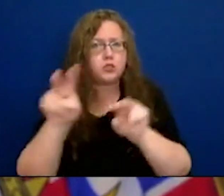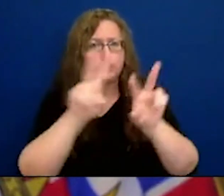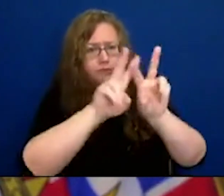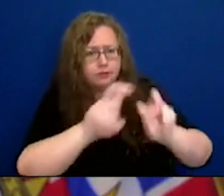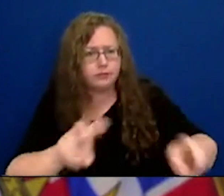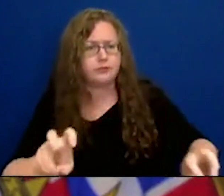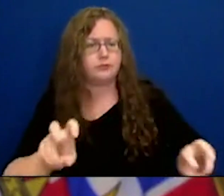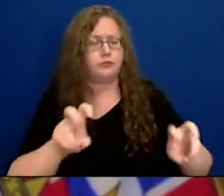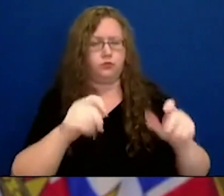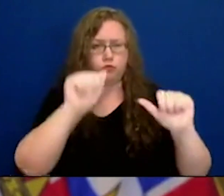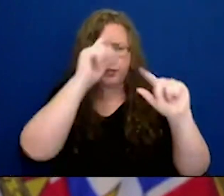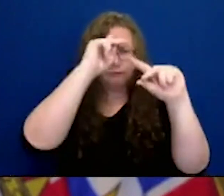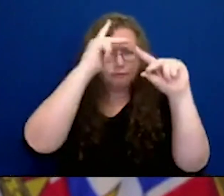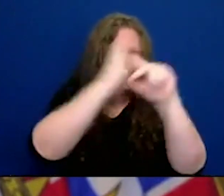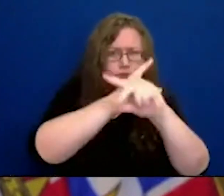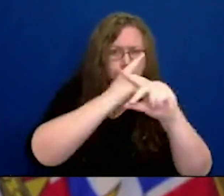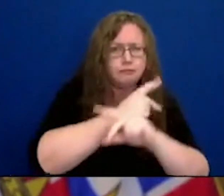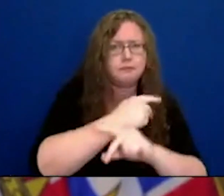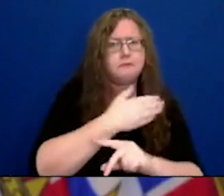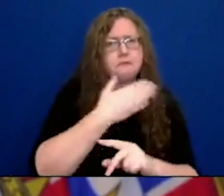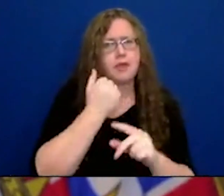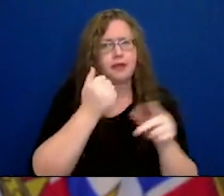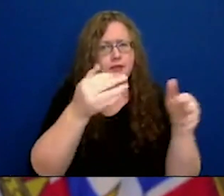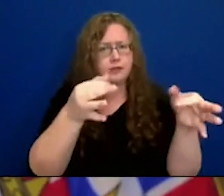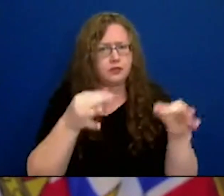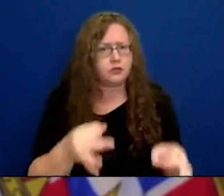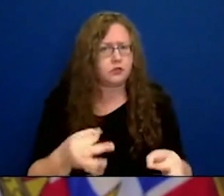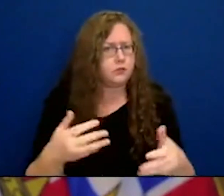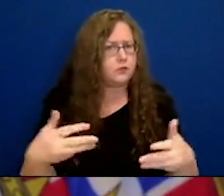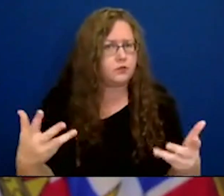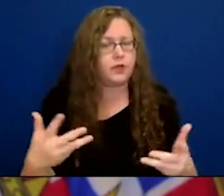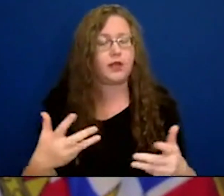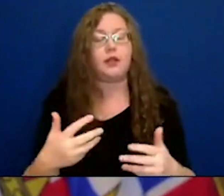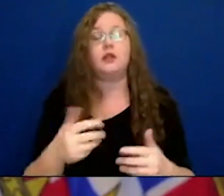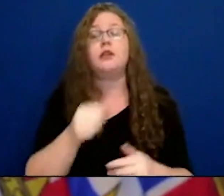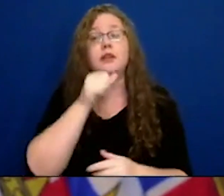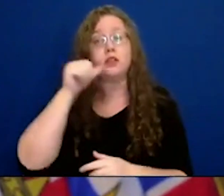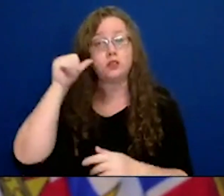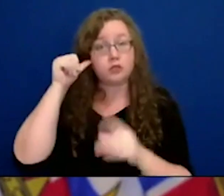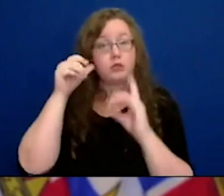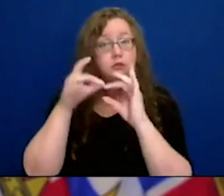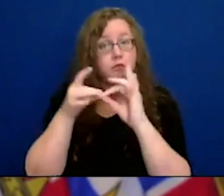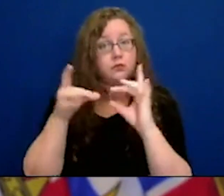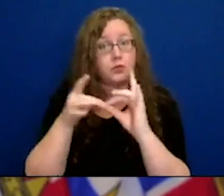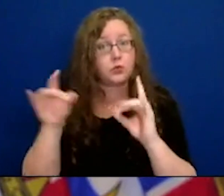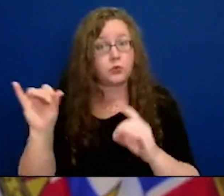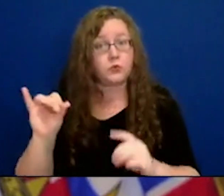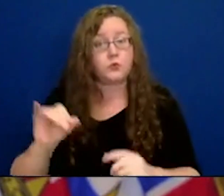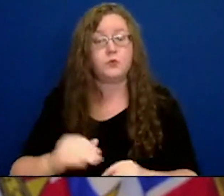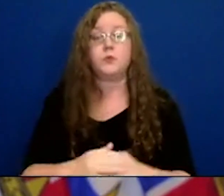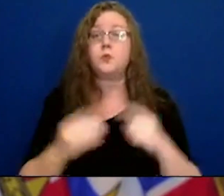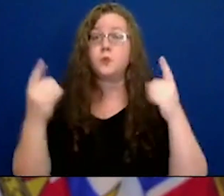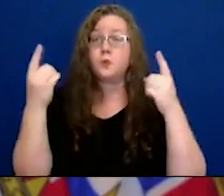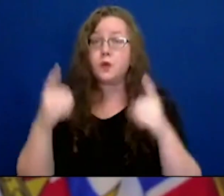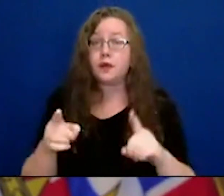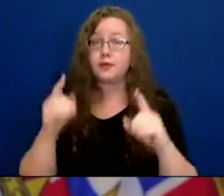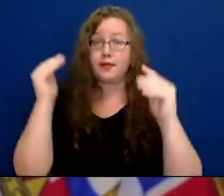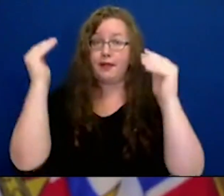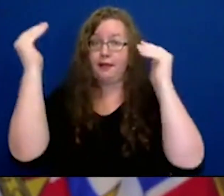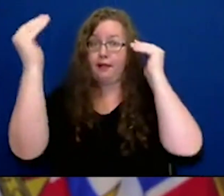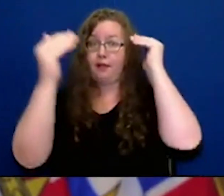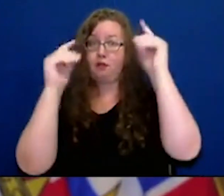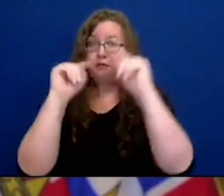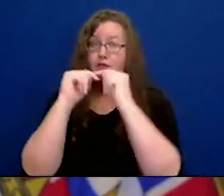come up with our best guidance. And what we have found, and I mentioned this a bit yesterday, is that a number of these adult team